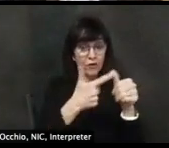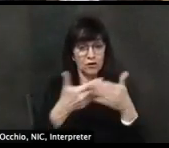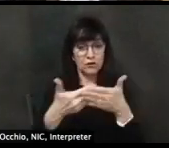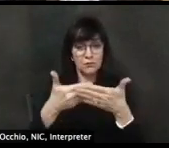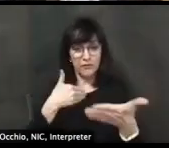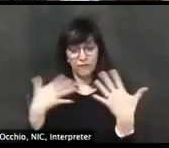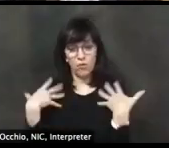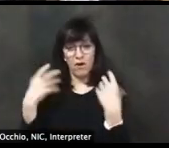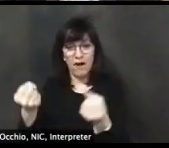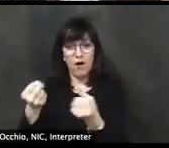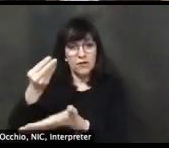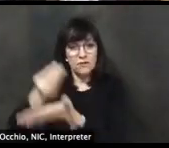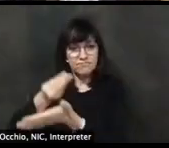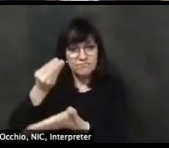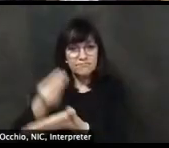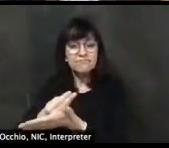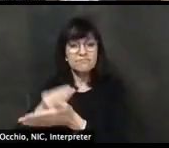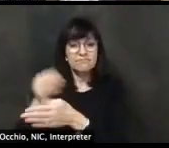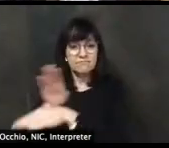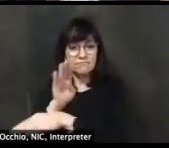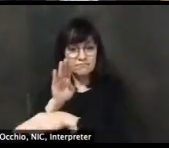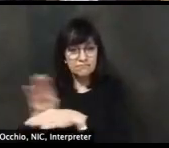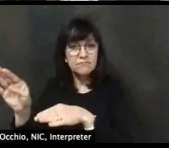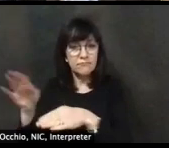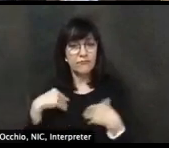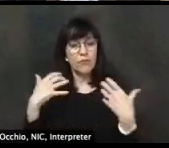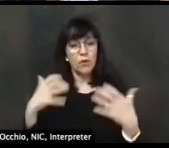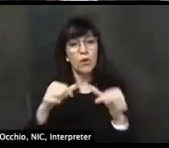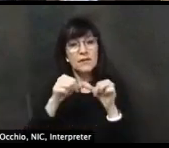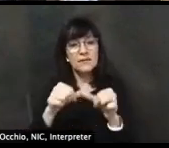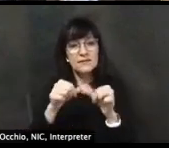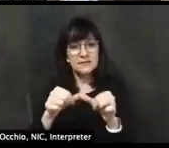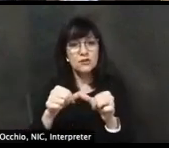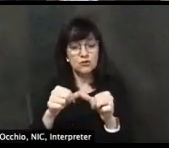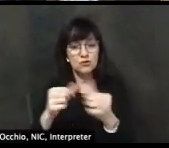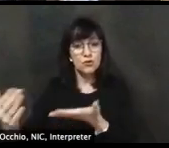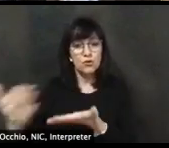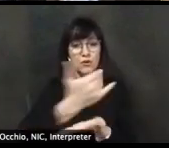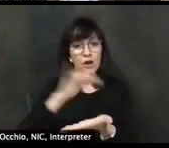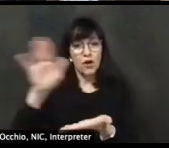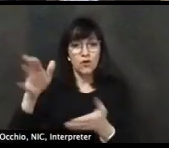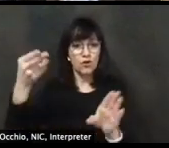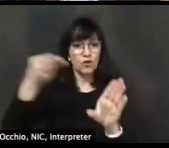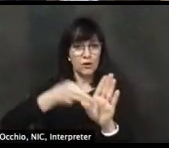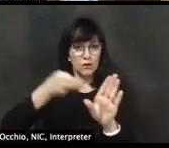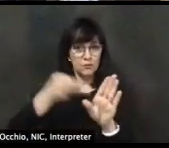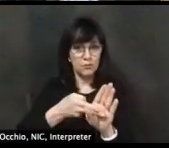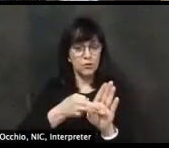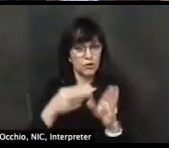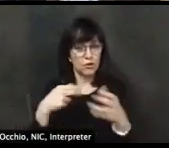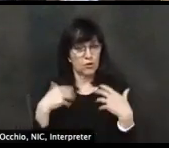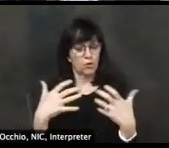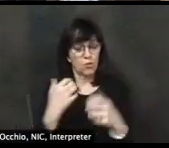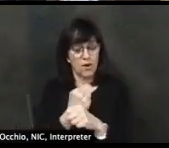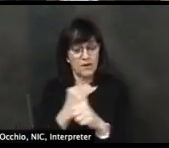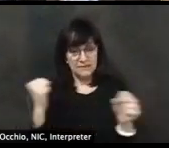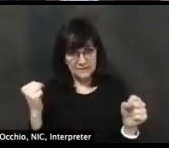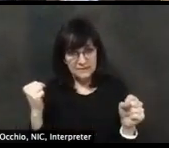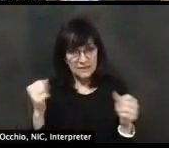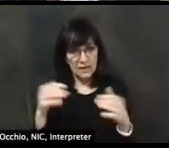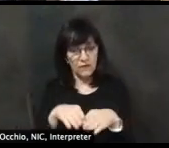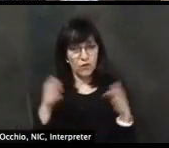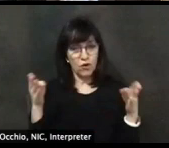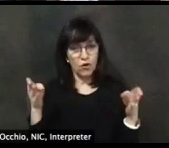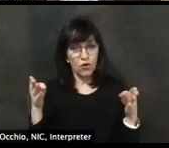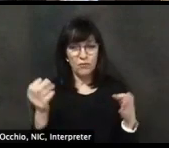tonight, we want to continue to gather your input, your thoughts, as we safely open. All of our lives have changed over the past